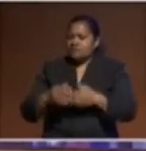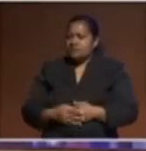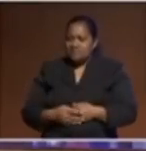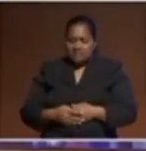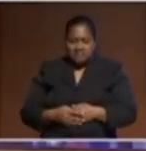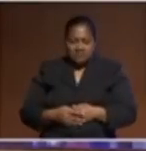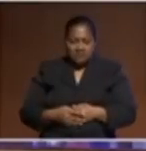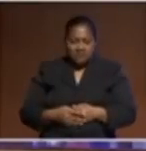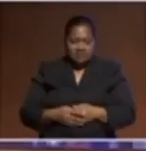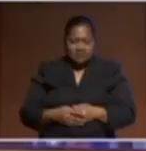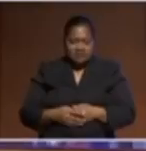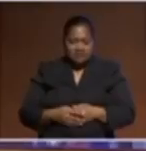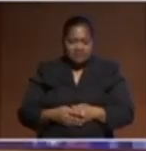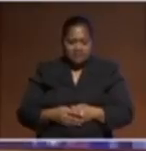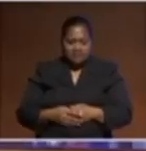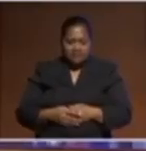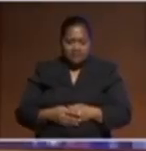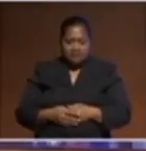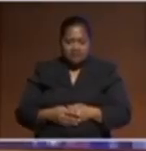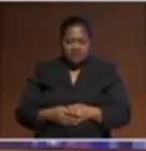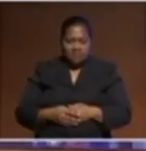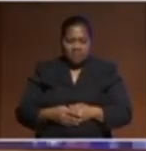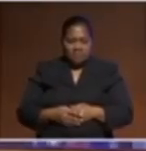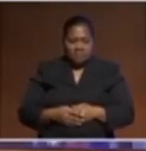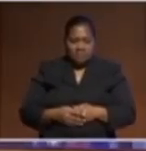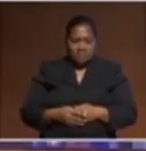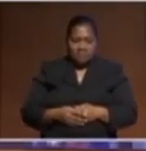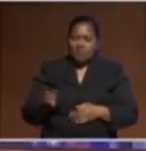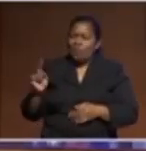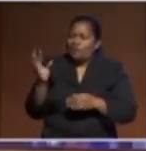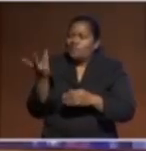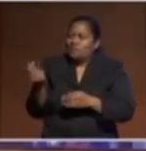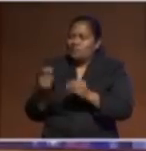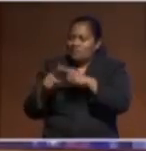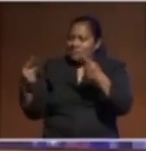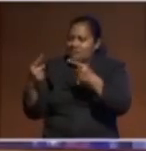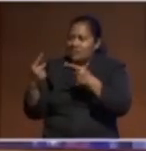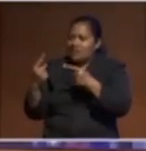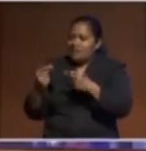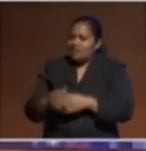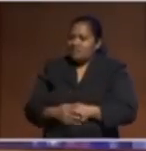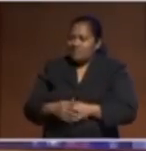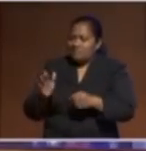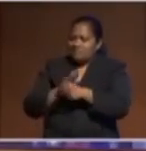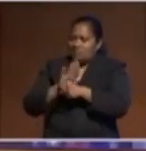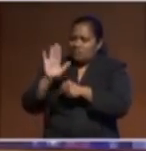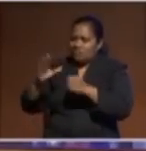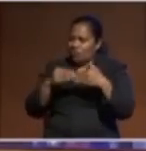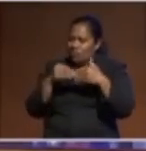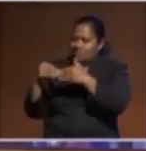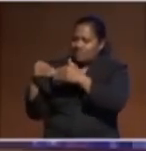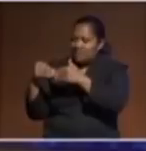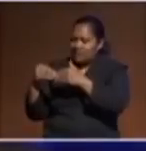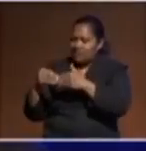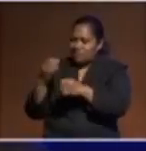moments? What have been those aha moments that have shaped your leadership life? So, thank you. Thank you.